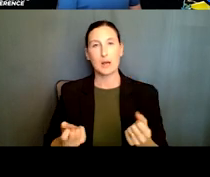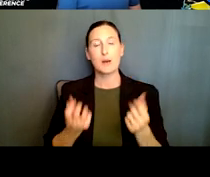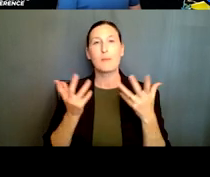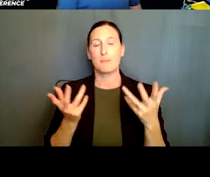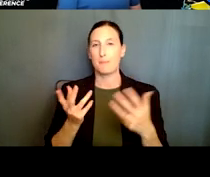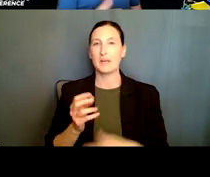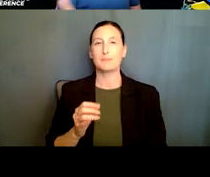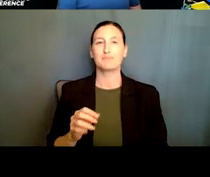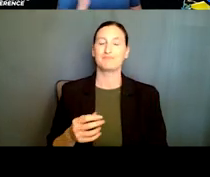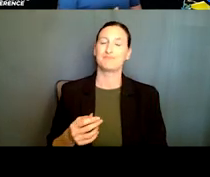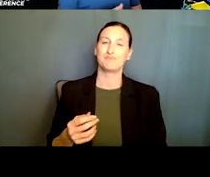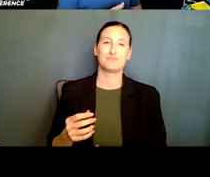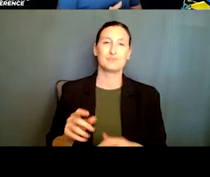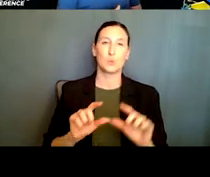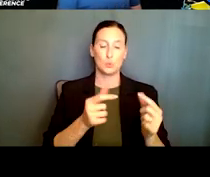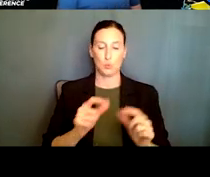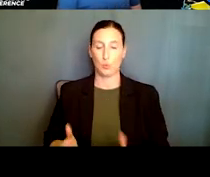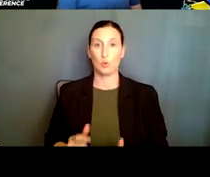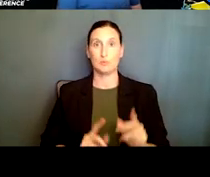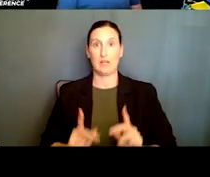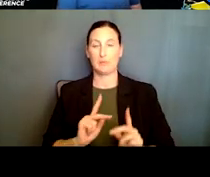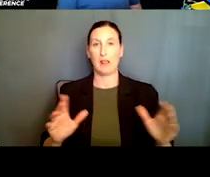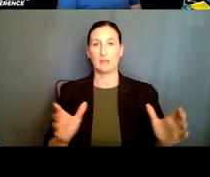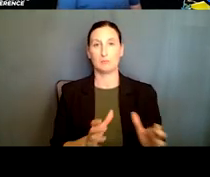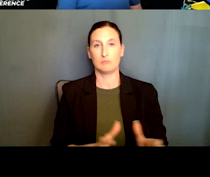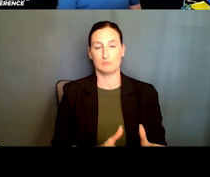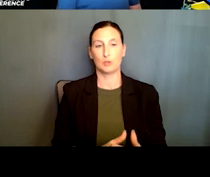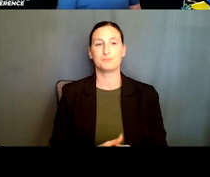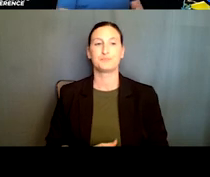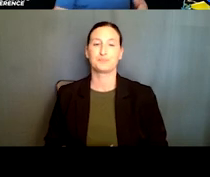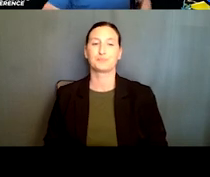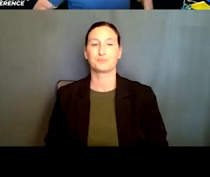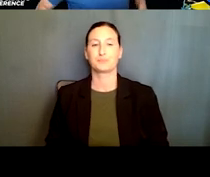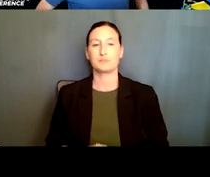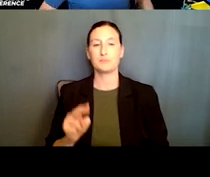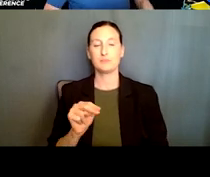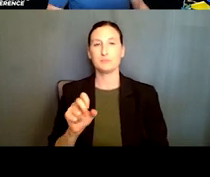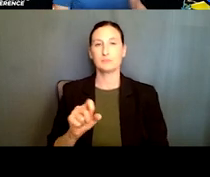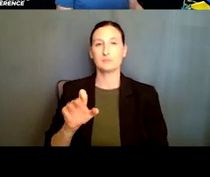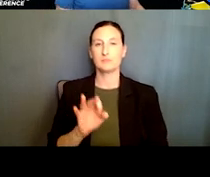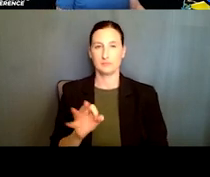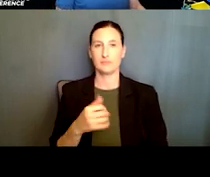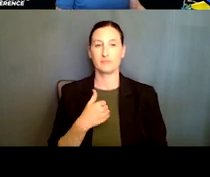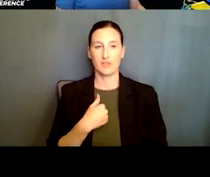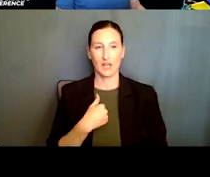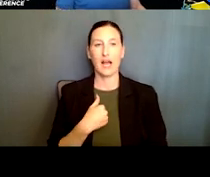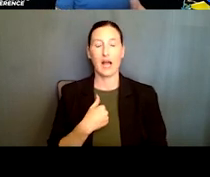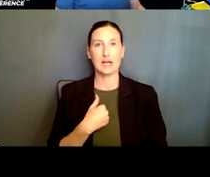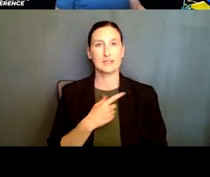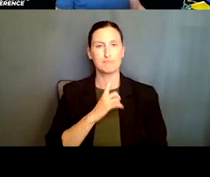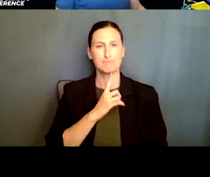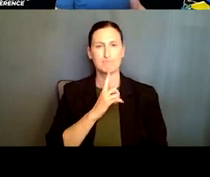Islanders and so on, persons with disability and so on. So NSF has sustained interest in